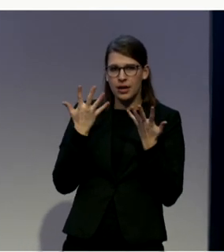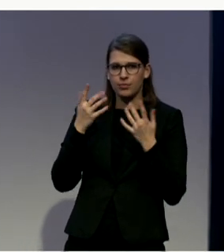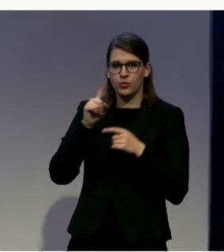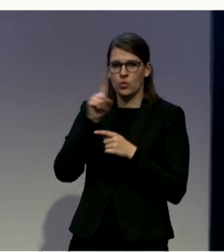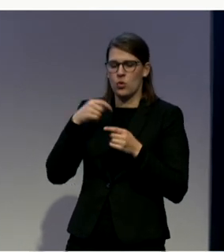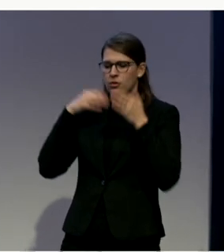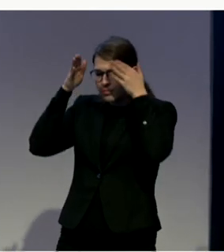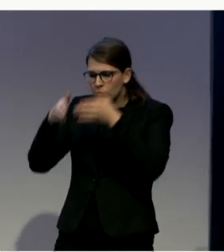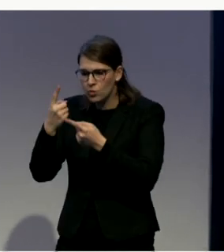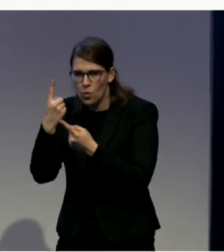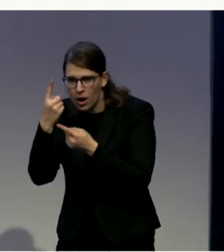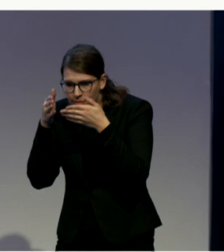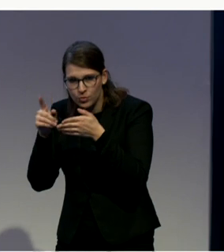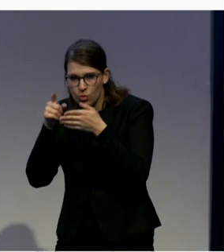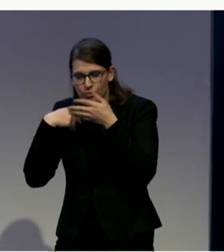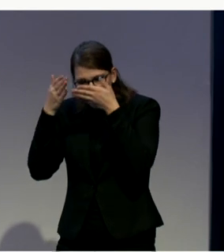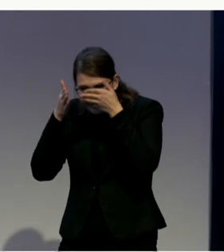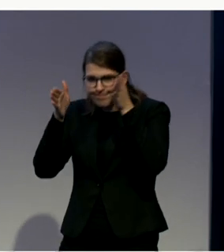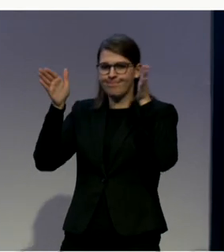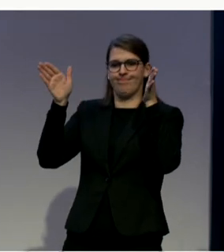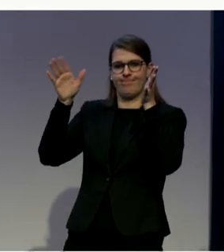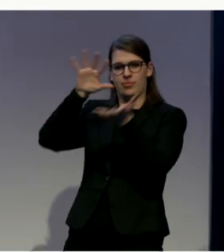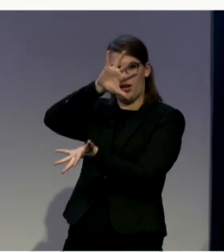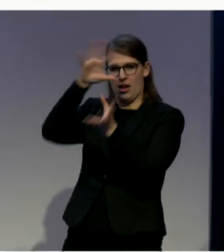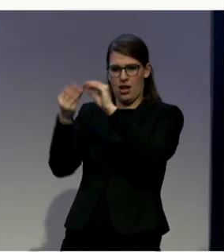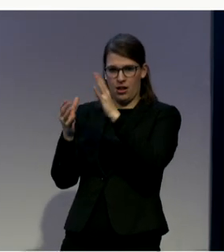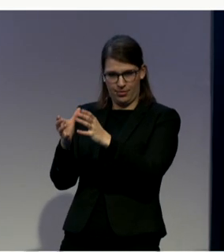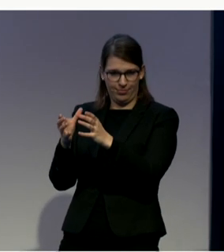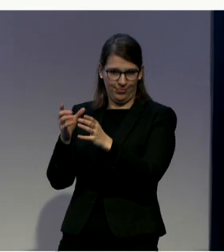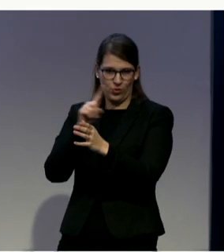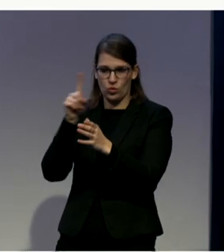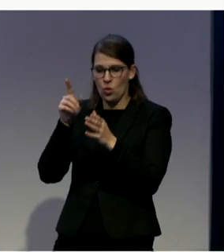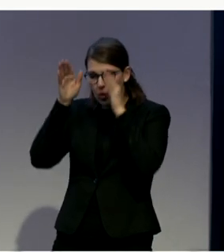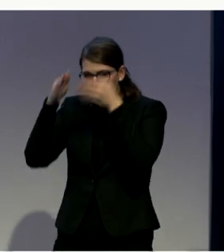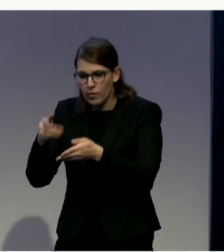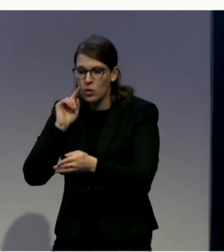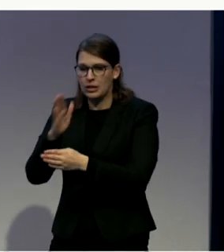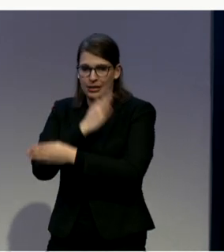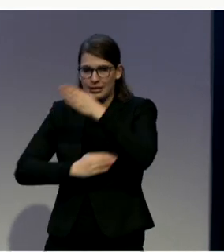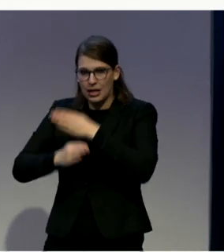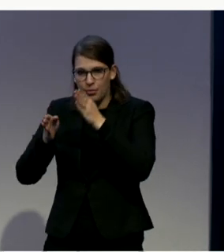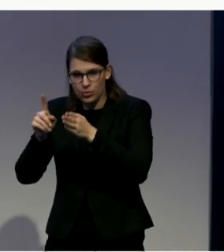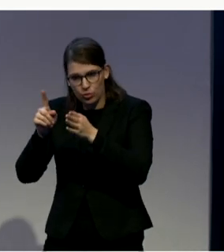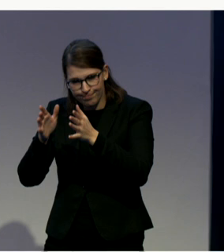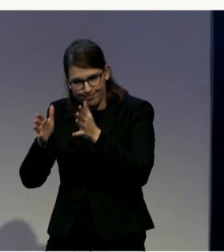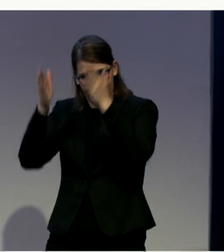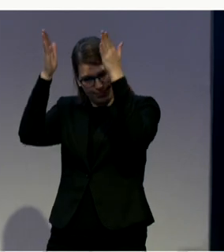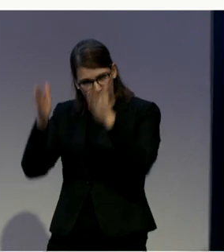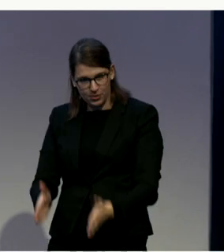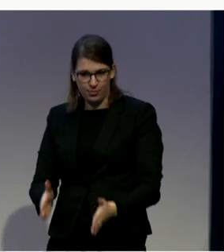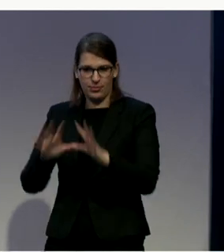approach to make sure that you're helping fully would be my advice. Thanks.